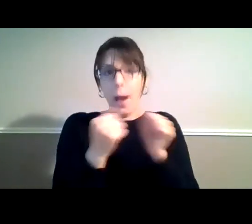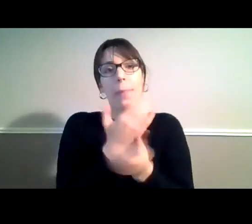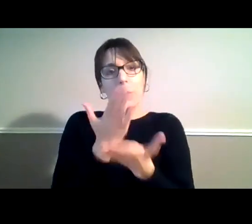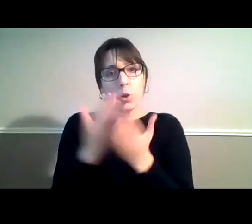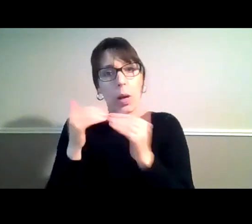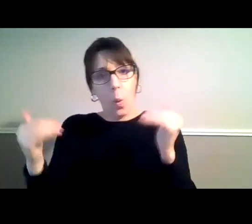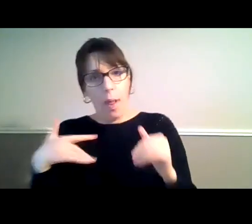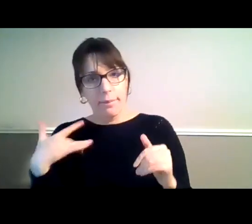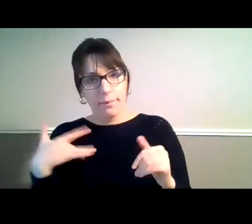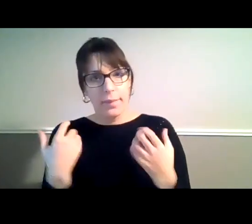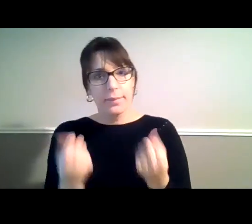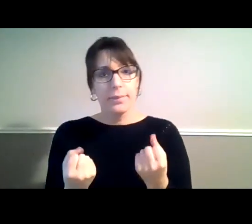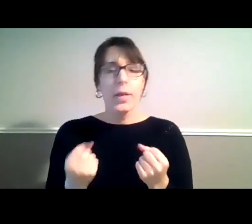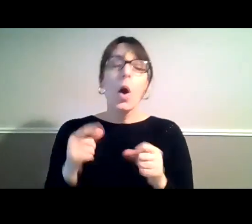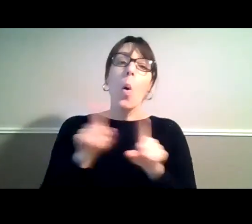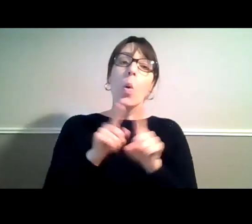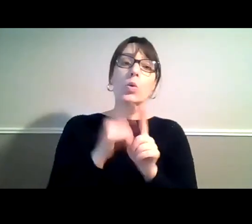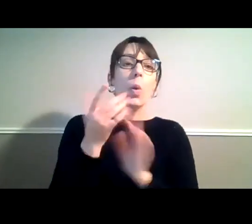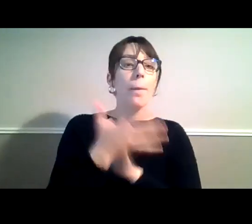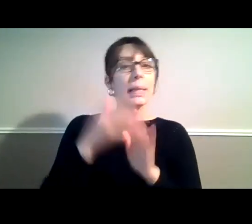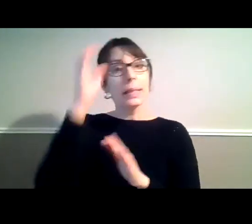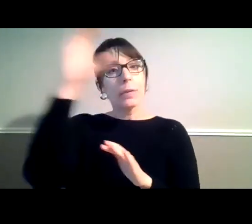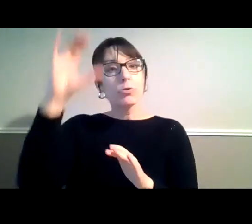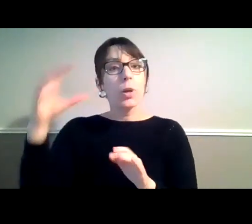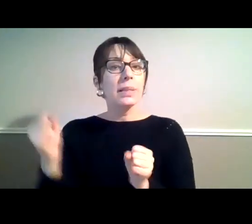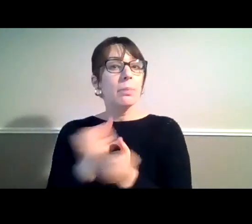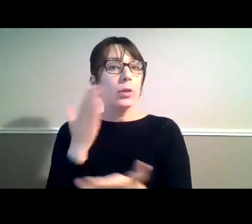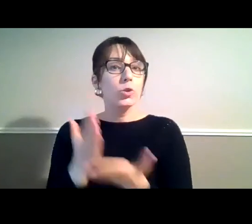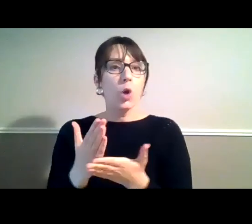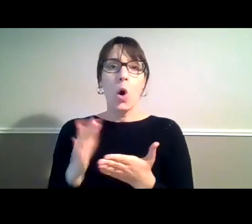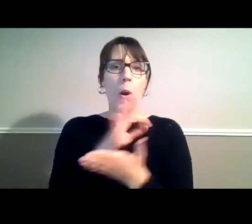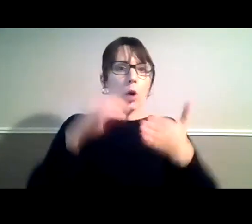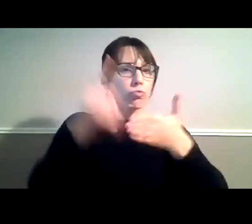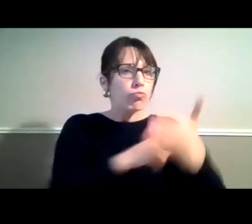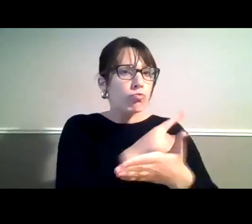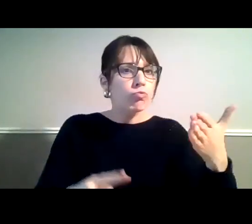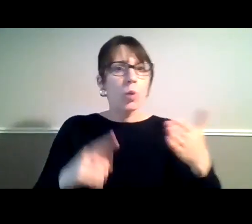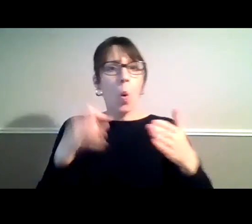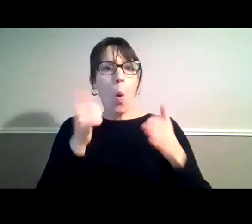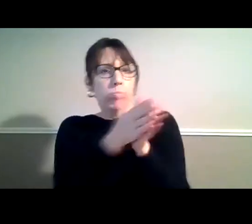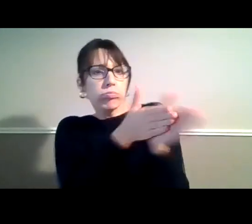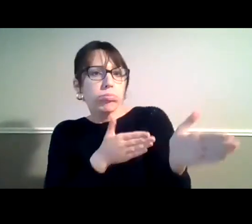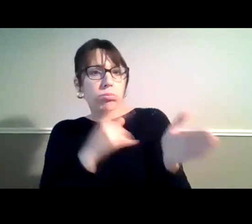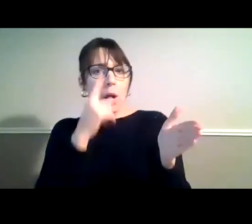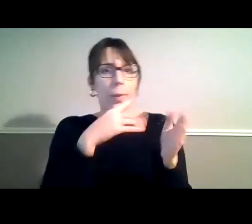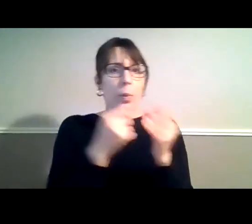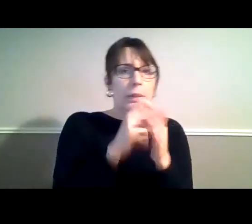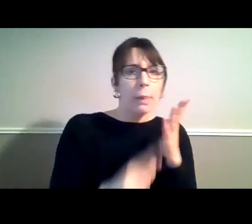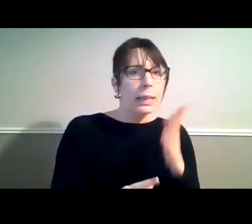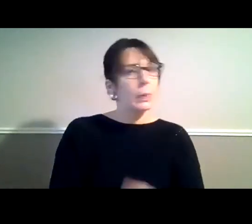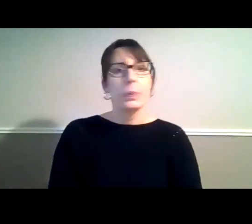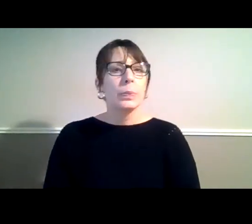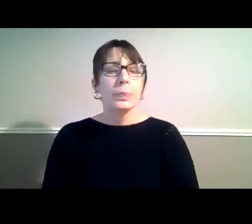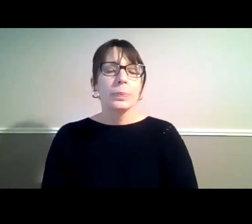requires countries to ensure that we are not discriminated against or disadvantaged as a result of our disability.